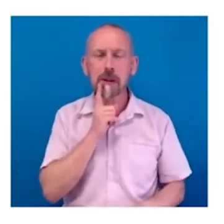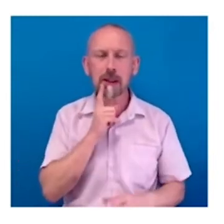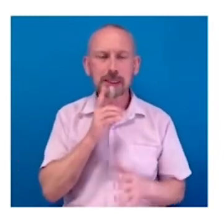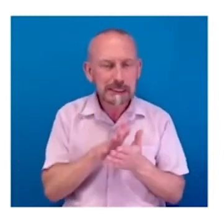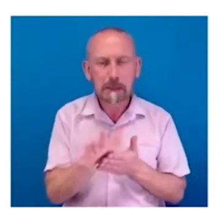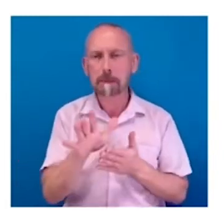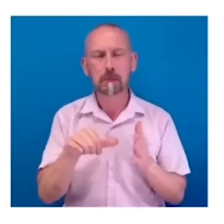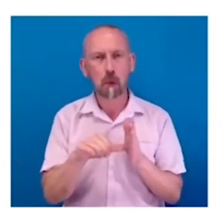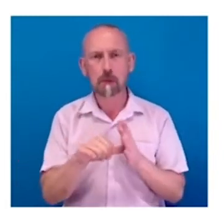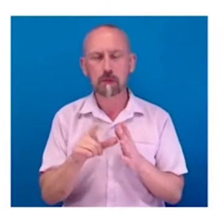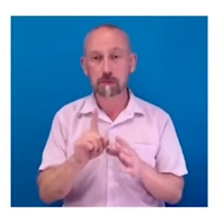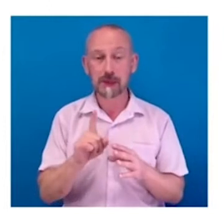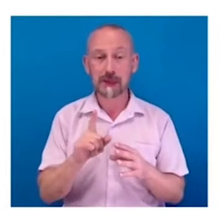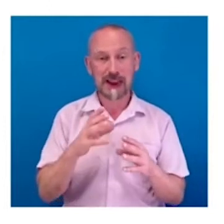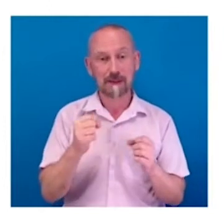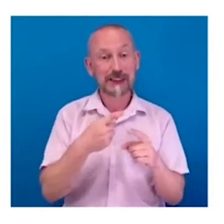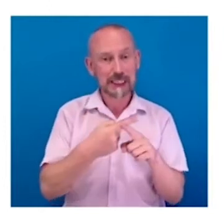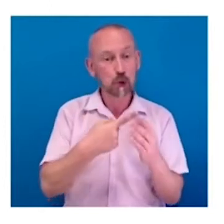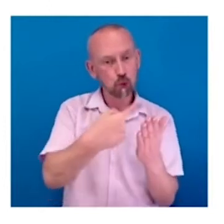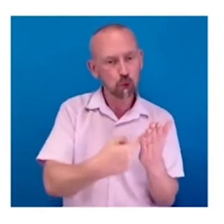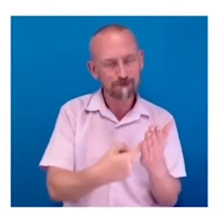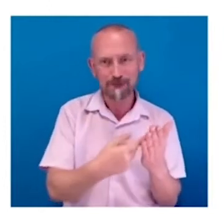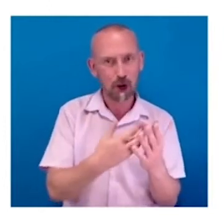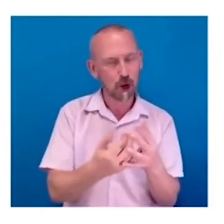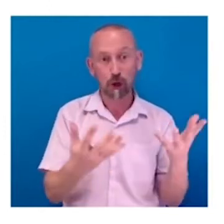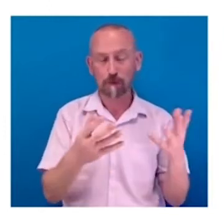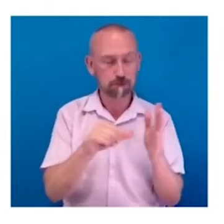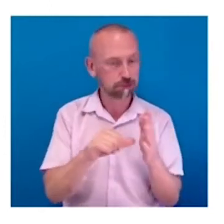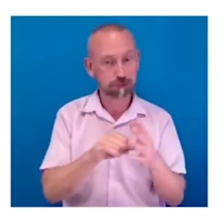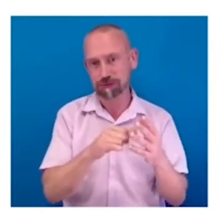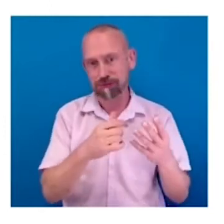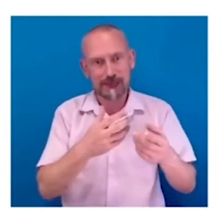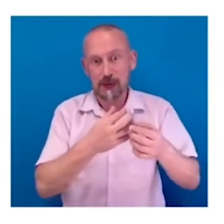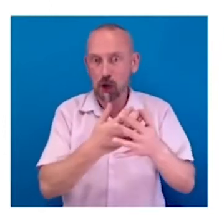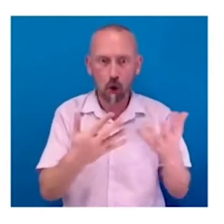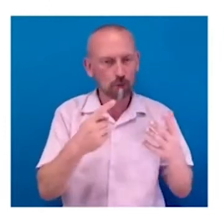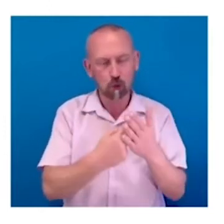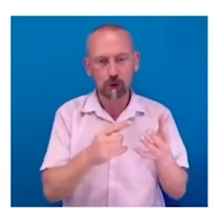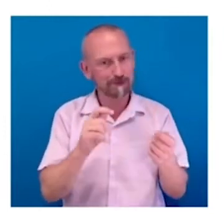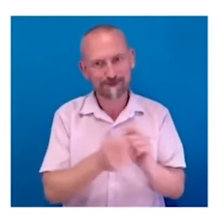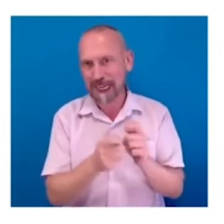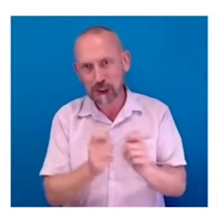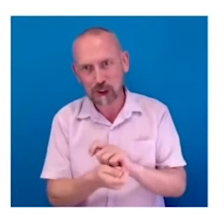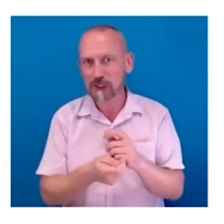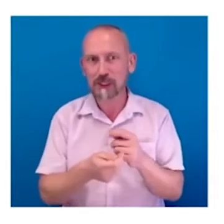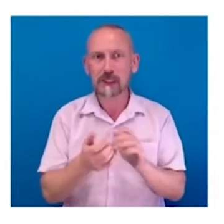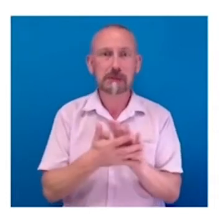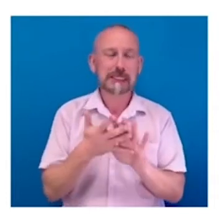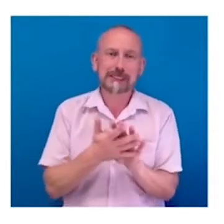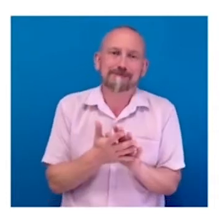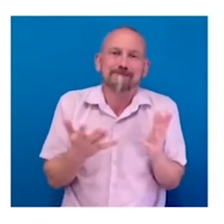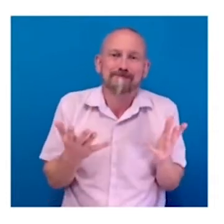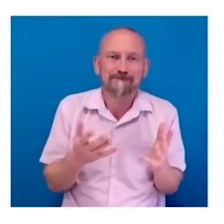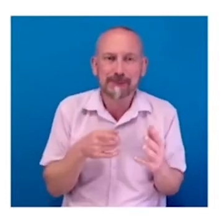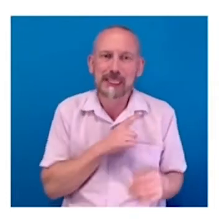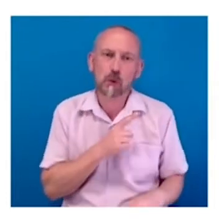exceptions to the rules, you know. Whereas in English, everything is an exception, you know. So, hence, you've got that high occurrence of dyslexia.